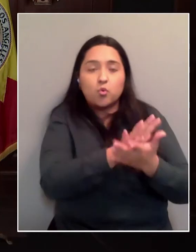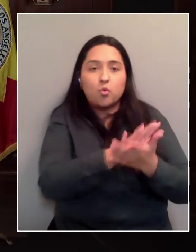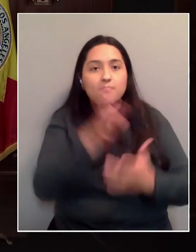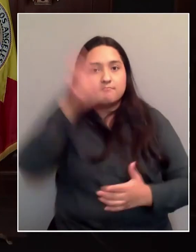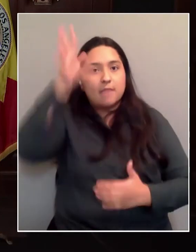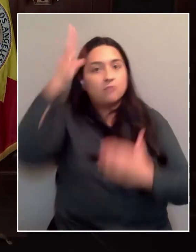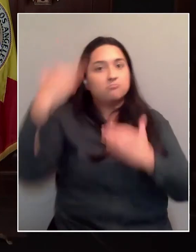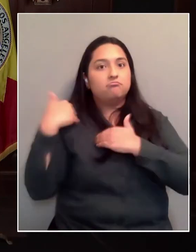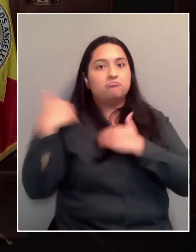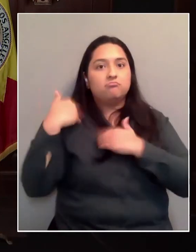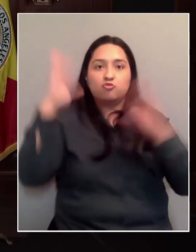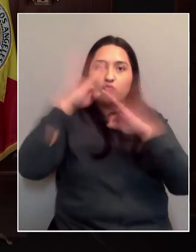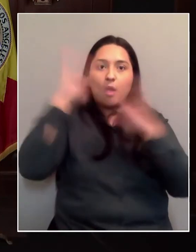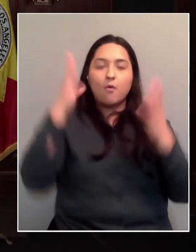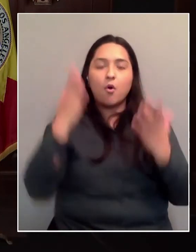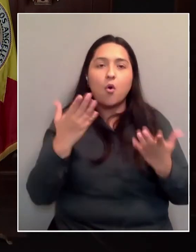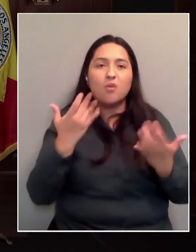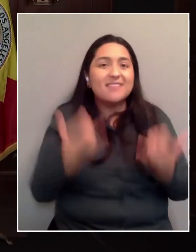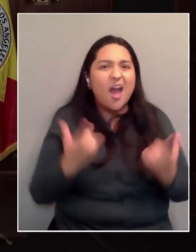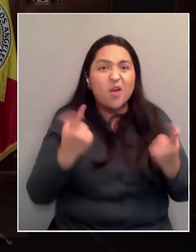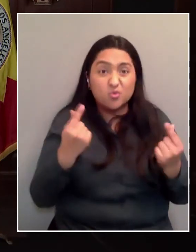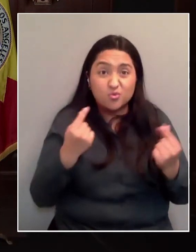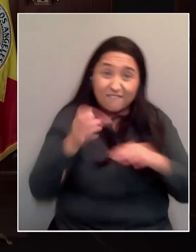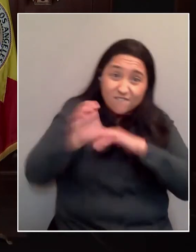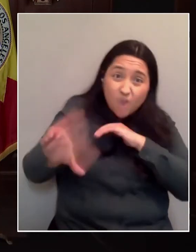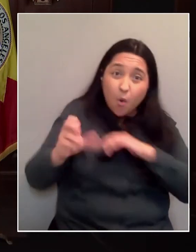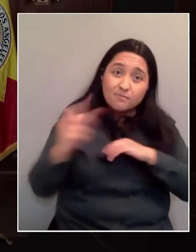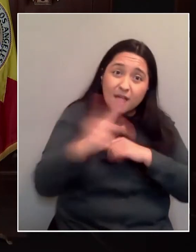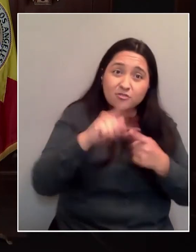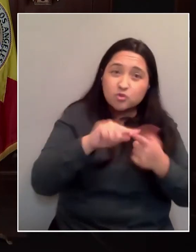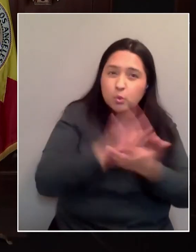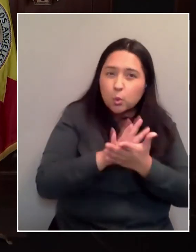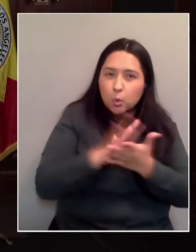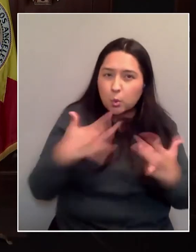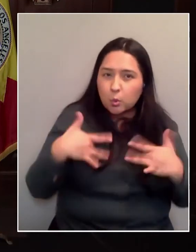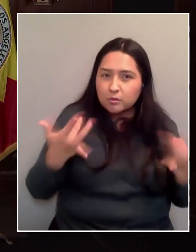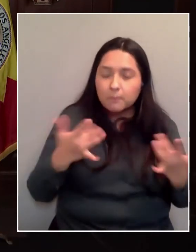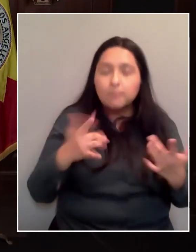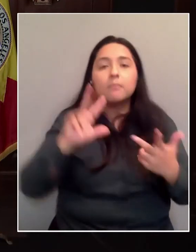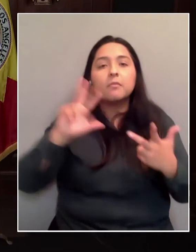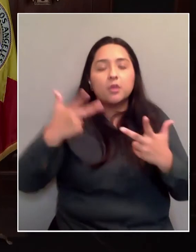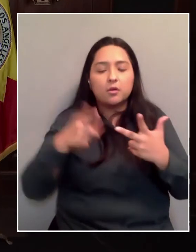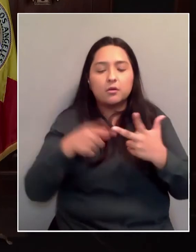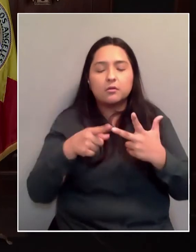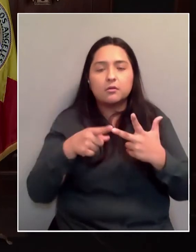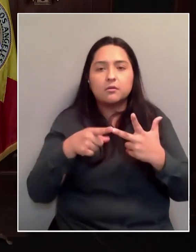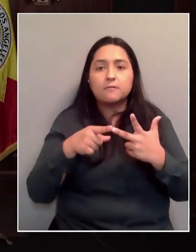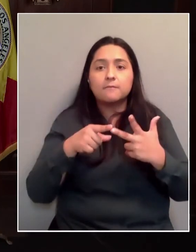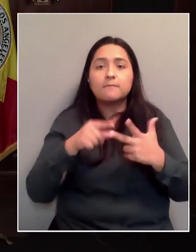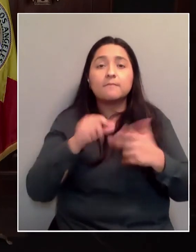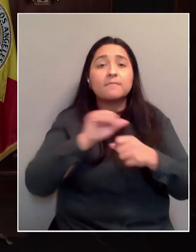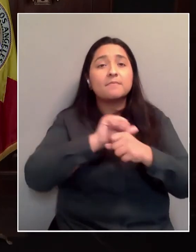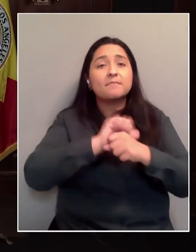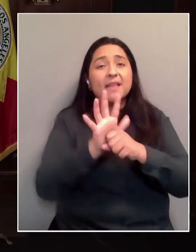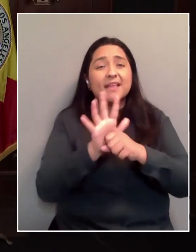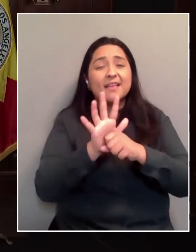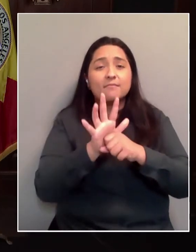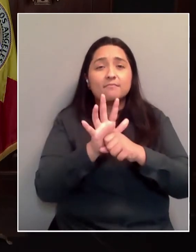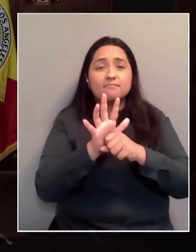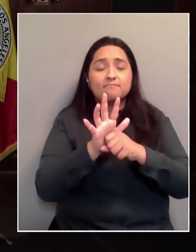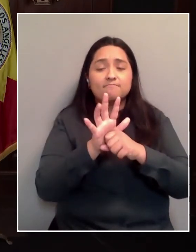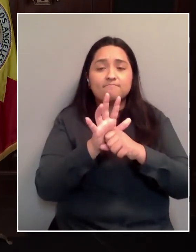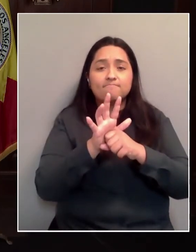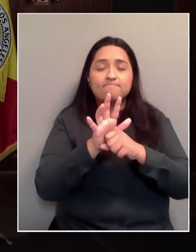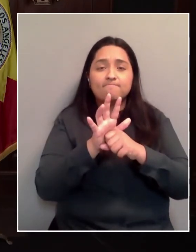going to do? Are we going to force them to go back to school? And question number three, how are the pandemic regulations on restaurants in